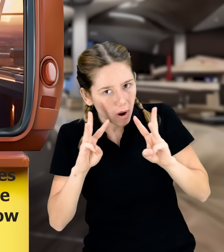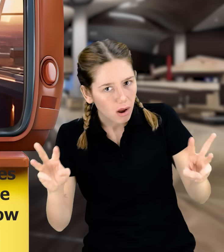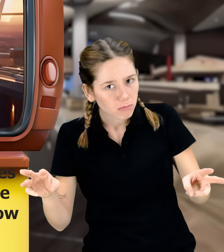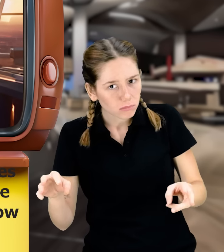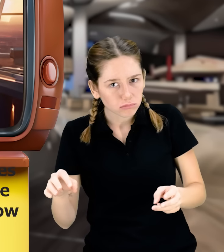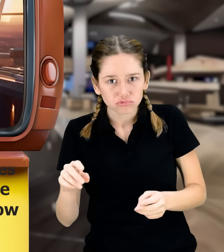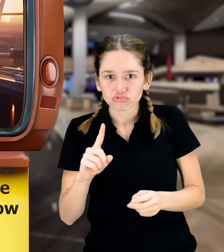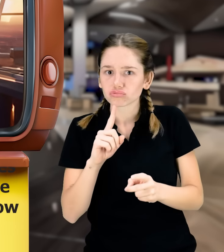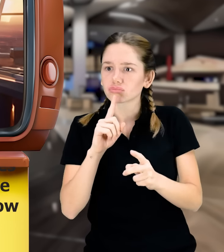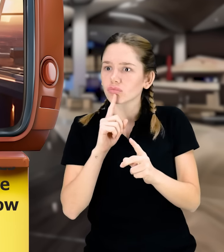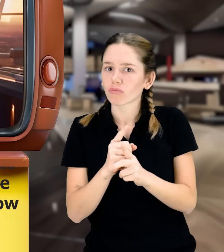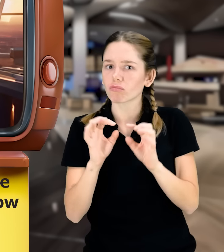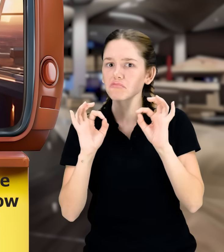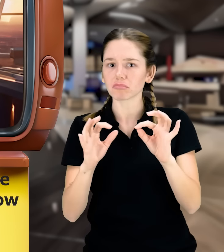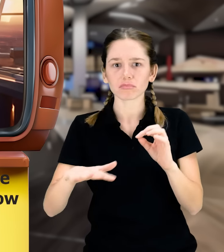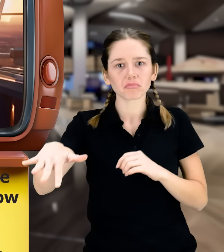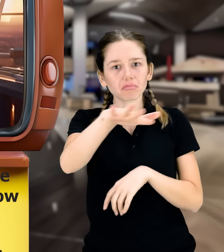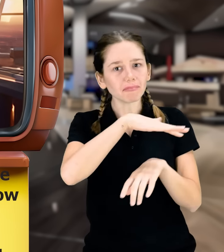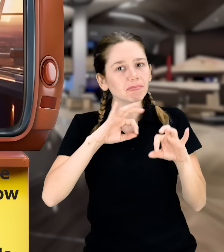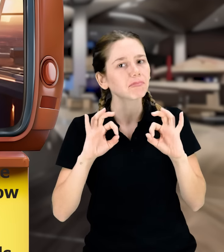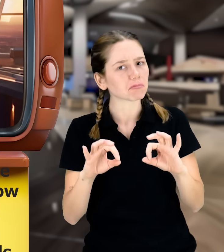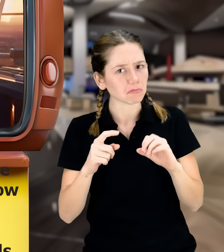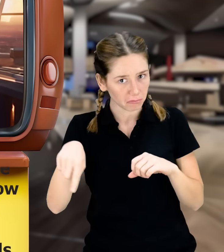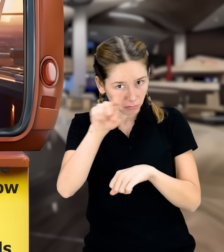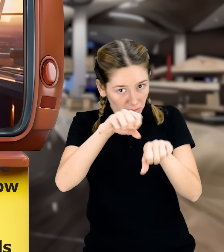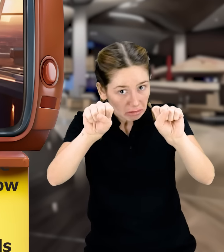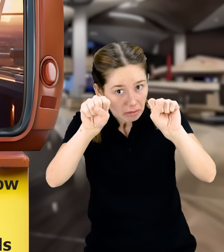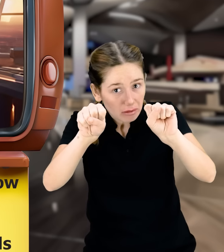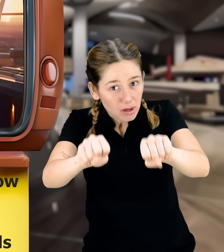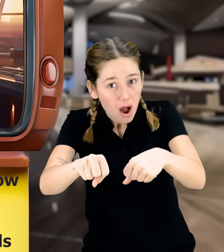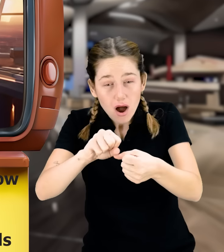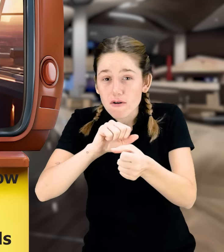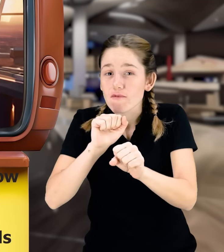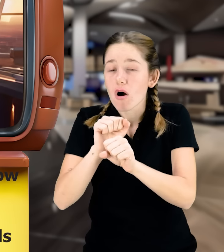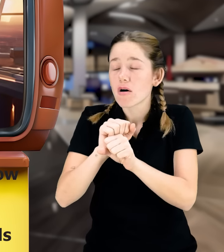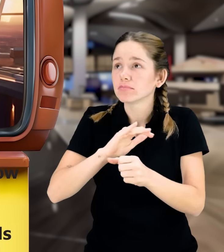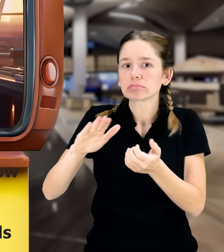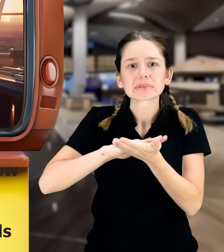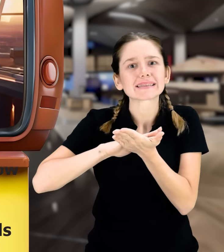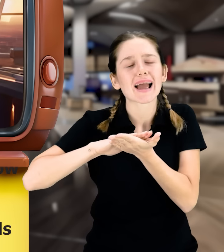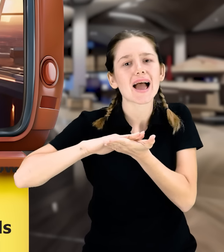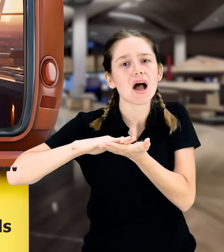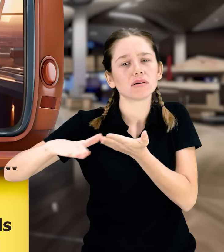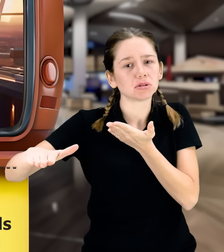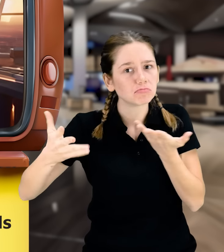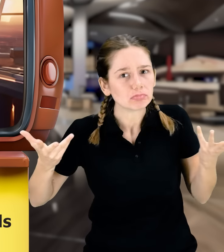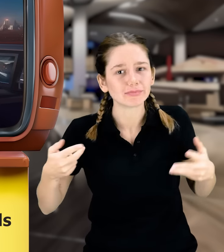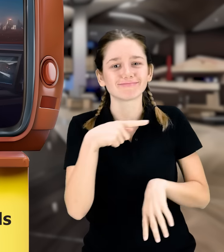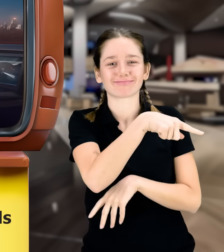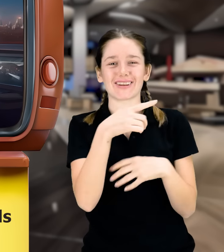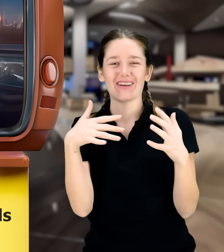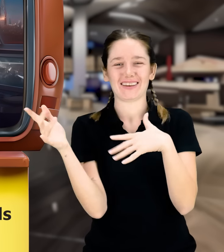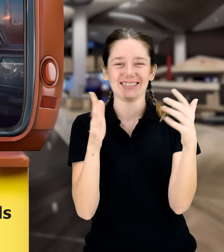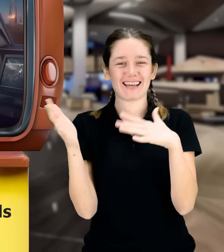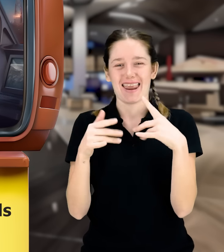the airport is really big and glorious. How can everything be so orderly and controlled? Ruzgar